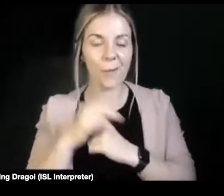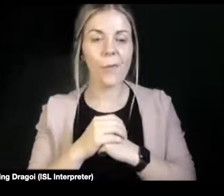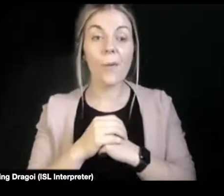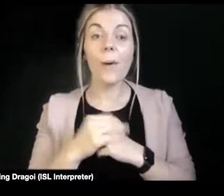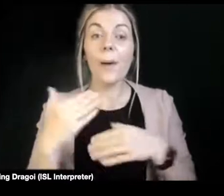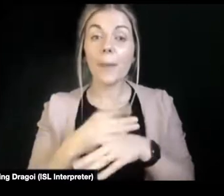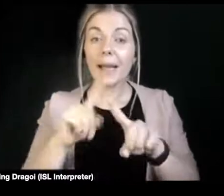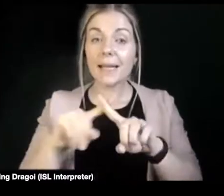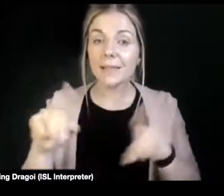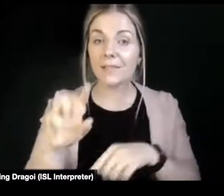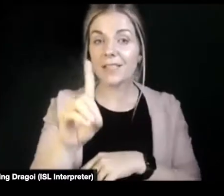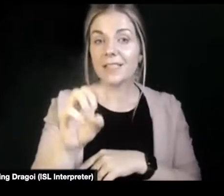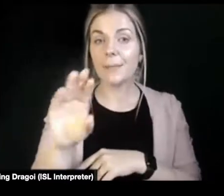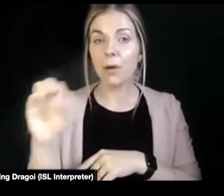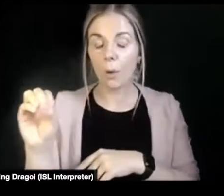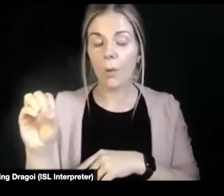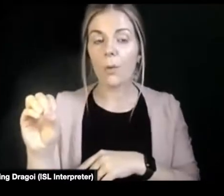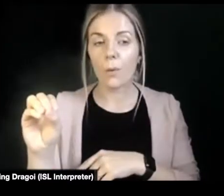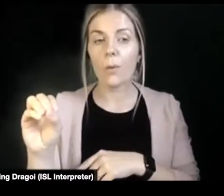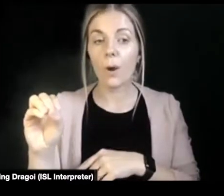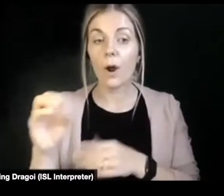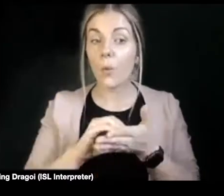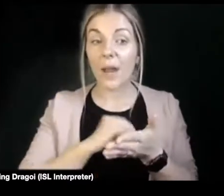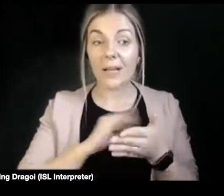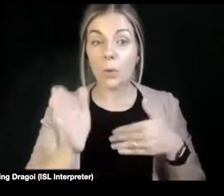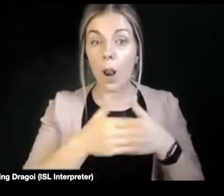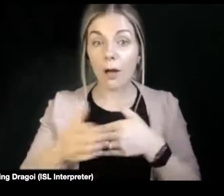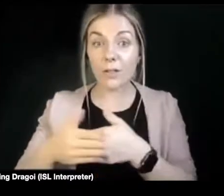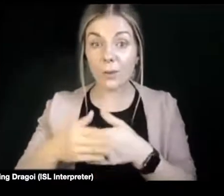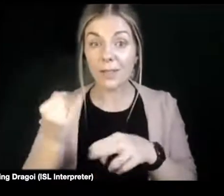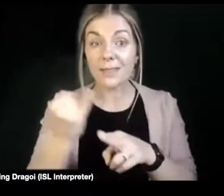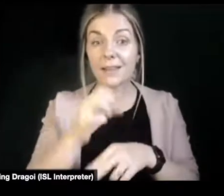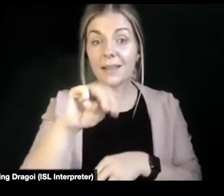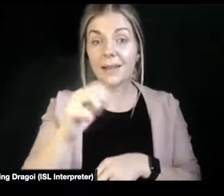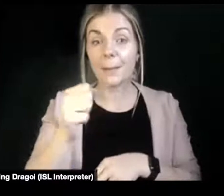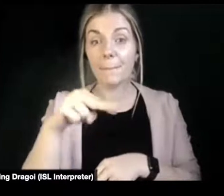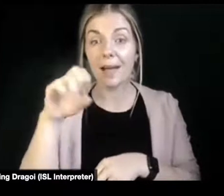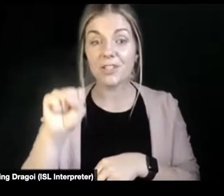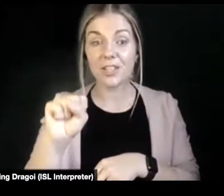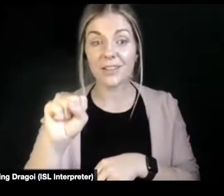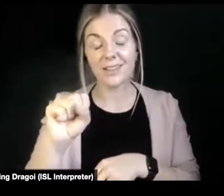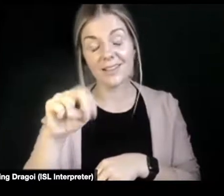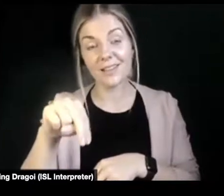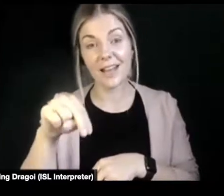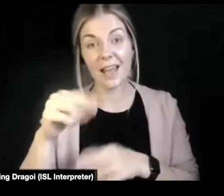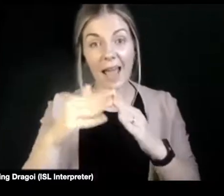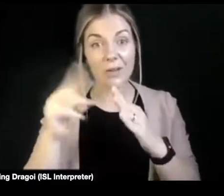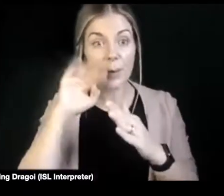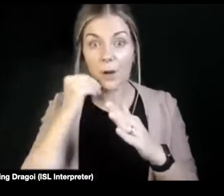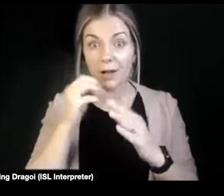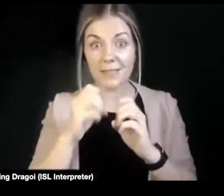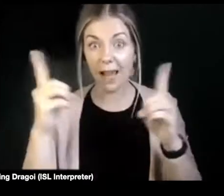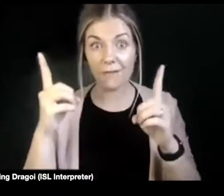DPO. And we had to lock the doors of the mansion house because we couldn't let everybody in. And that was the first